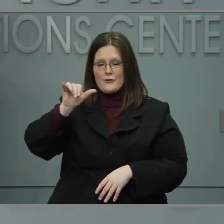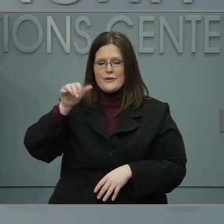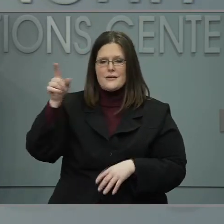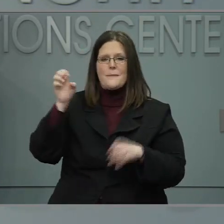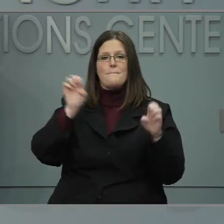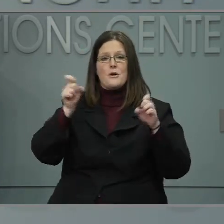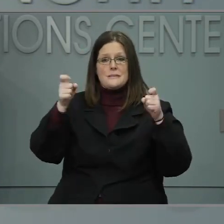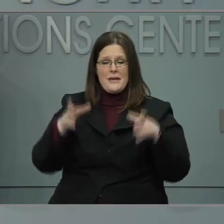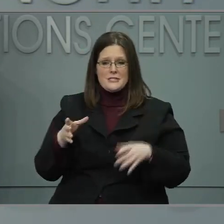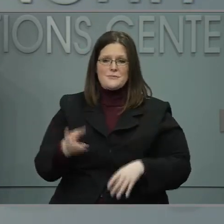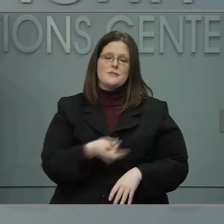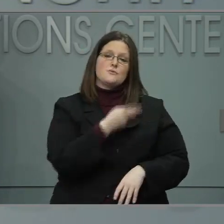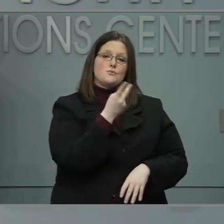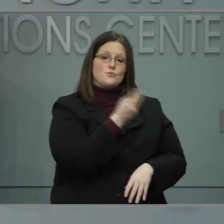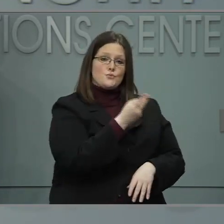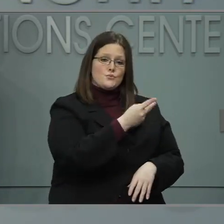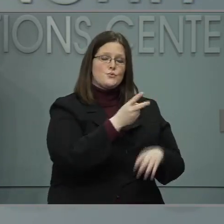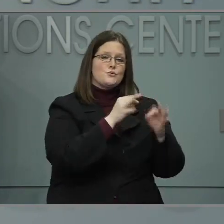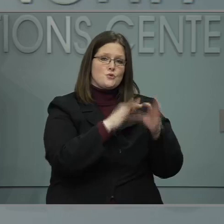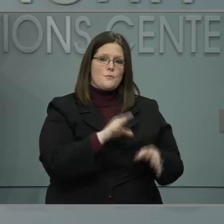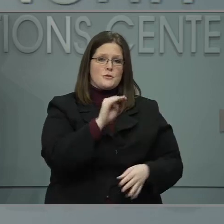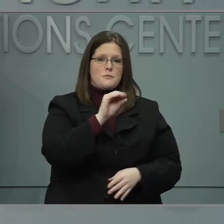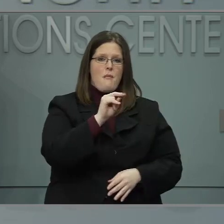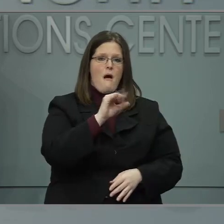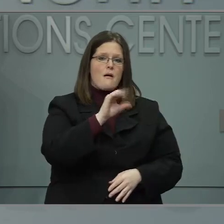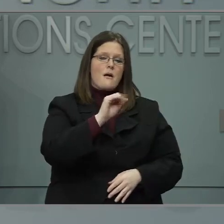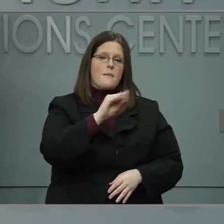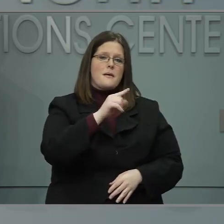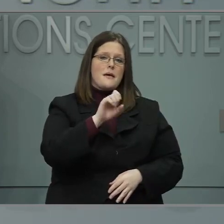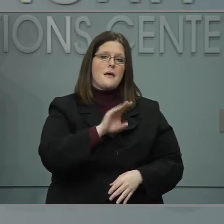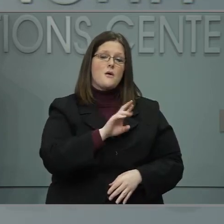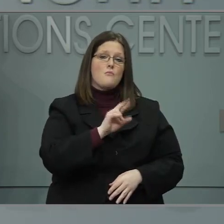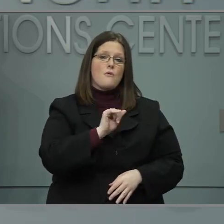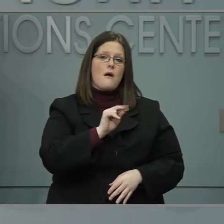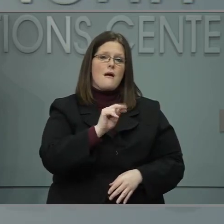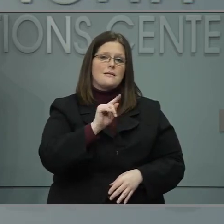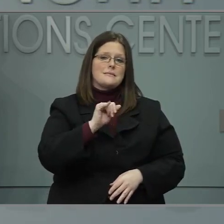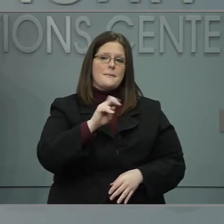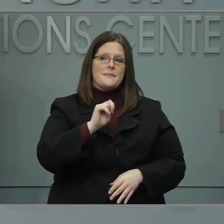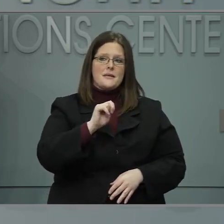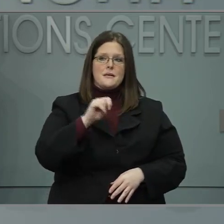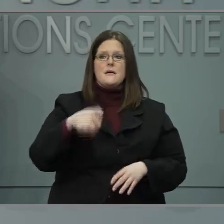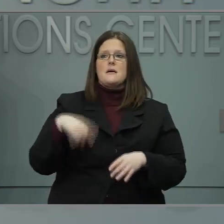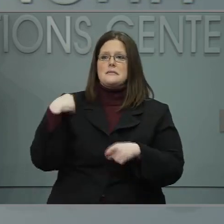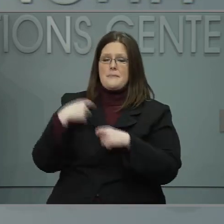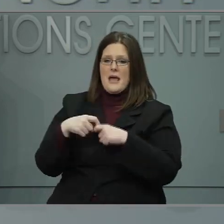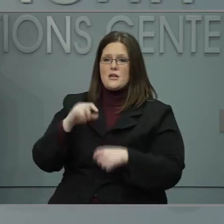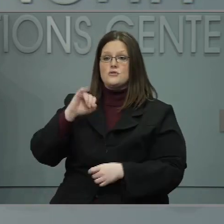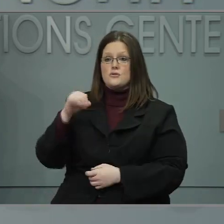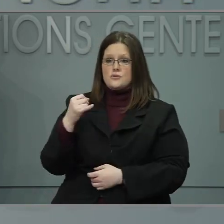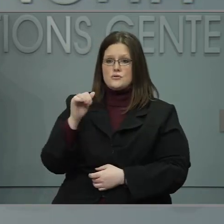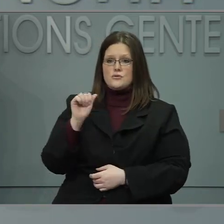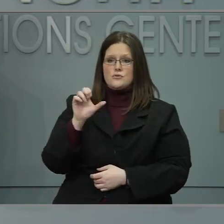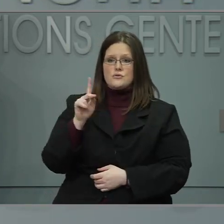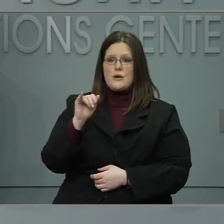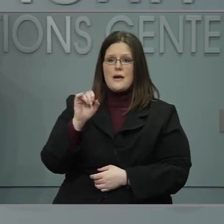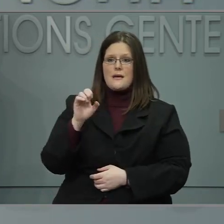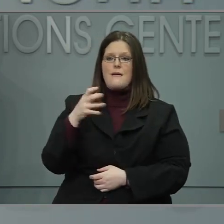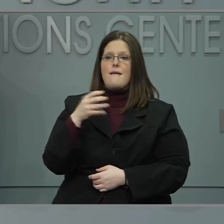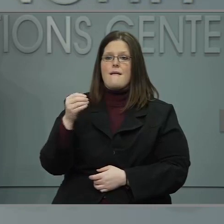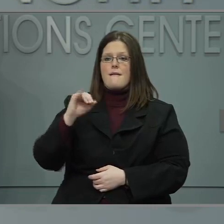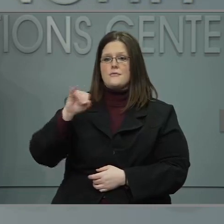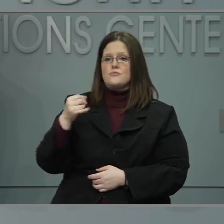scenes Jackie and Jasmine Mativia are our Spanish language interpreters. We'll be glad to take questions from the media,